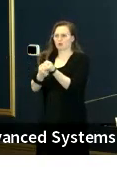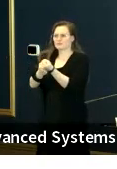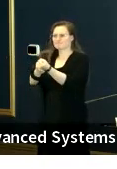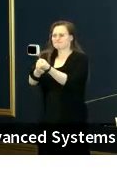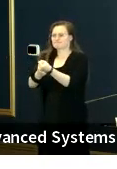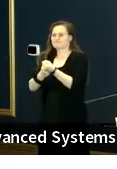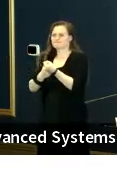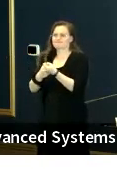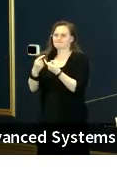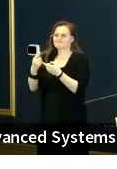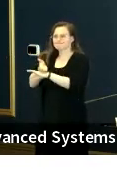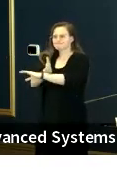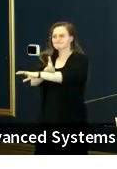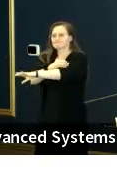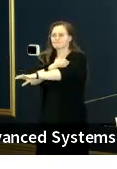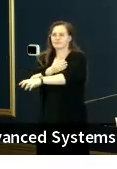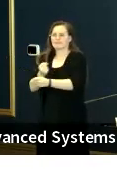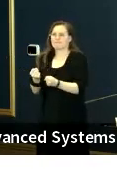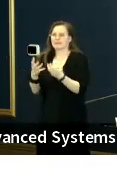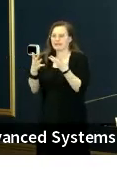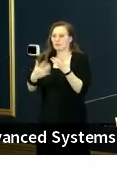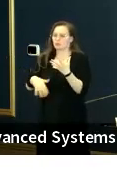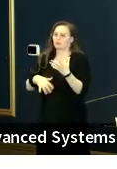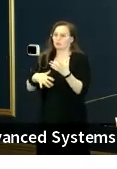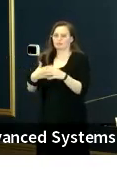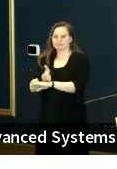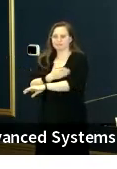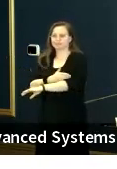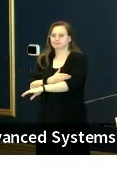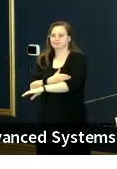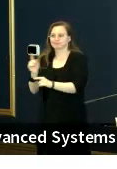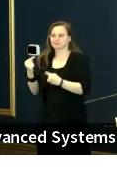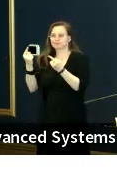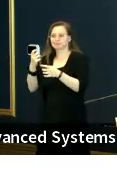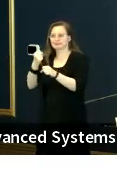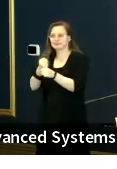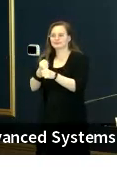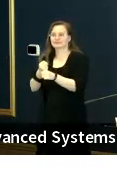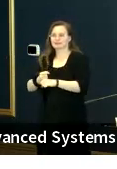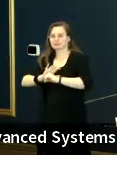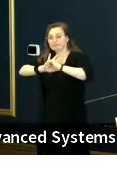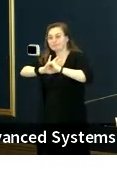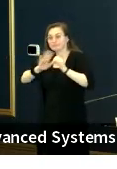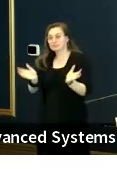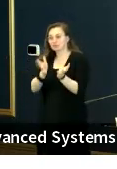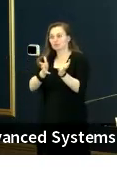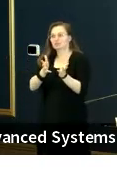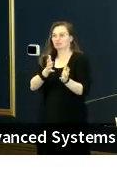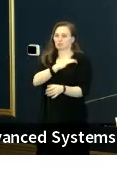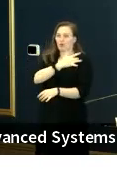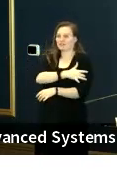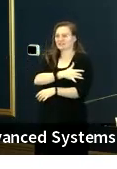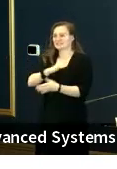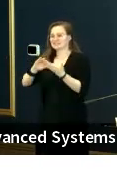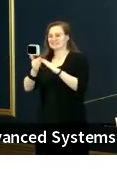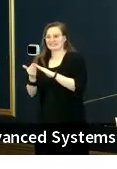have fought for over a number of years, pushing the province and the city, especially a province and a city as old